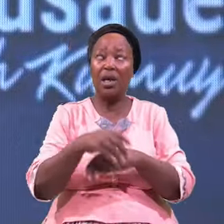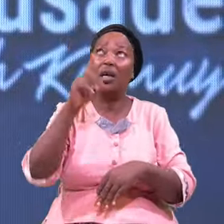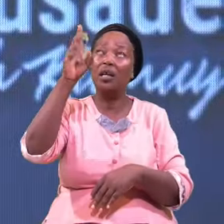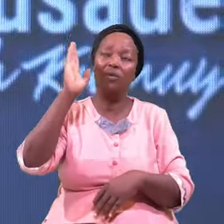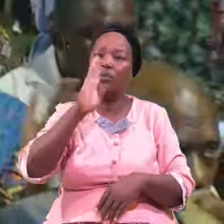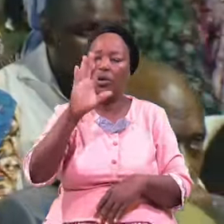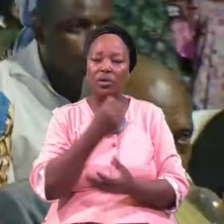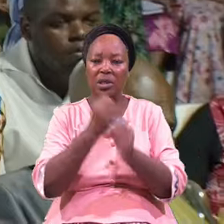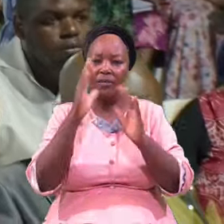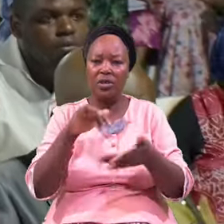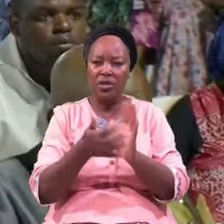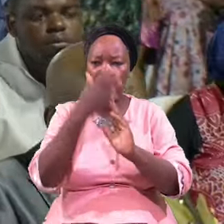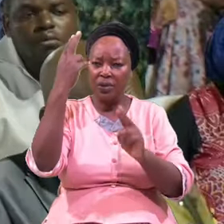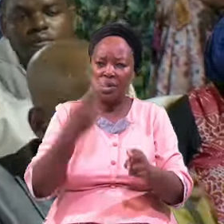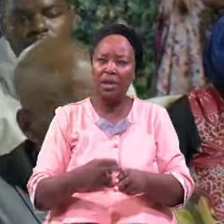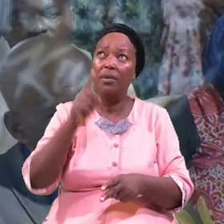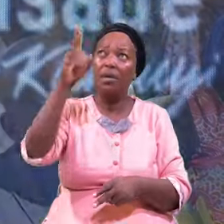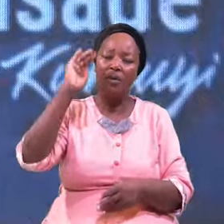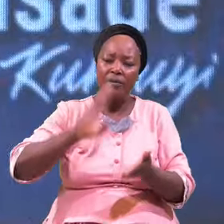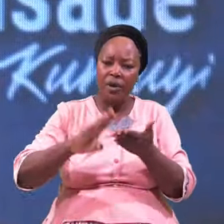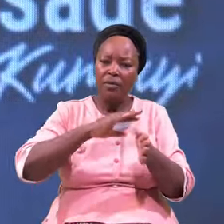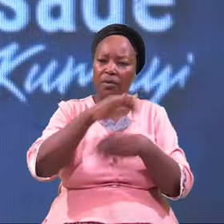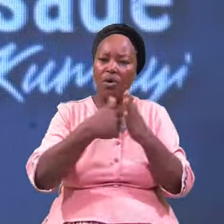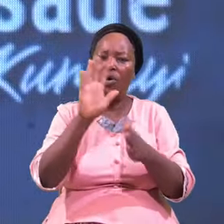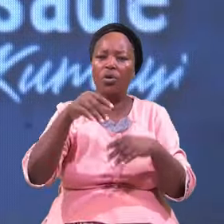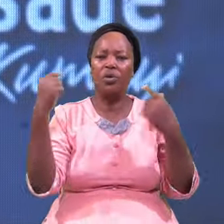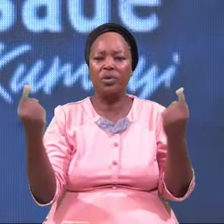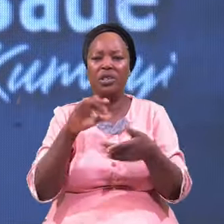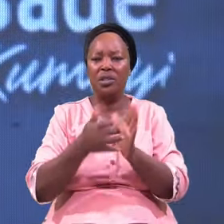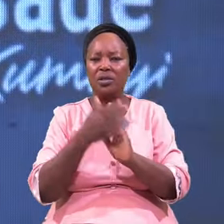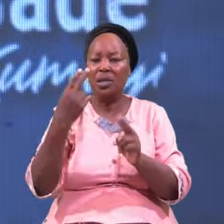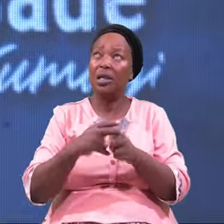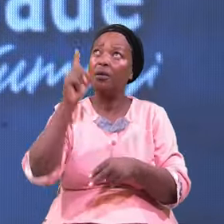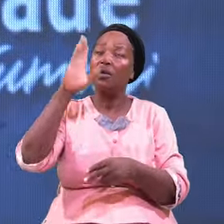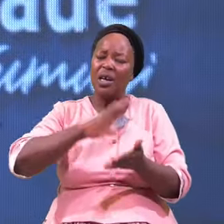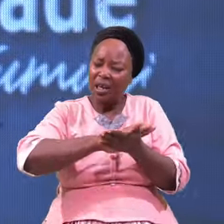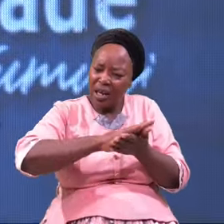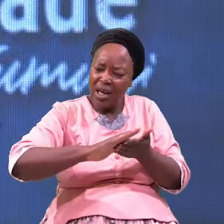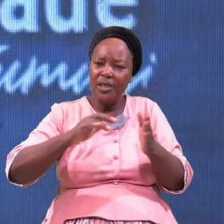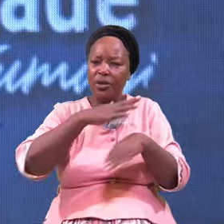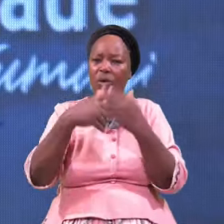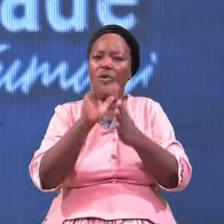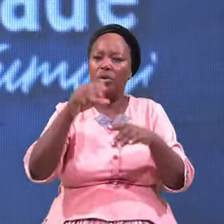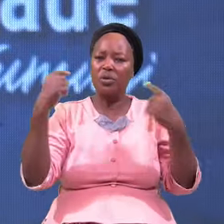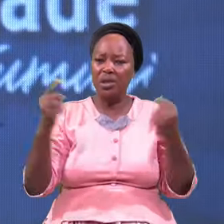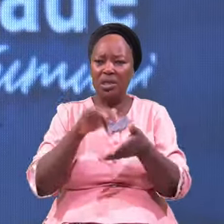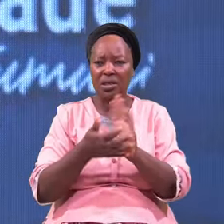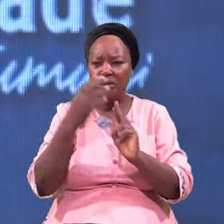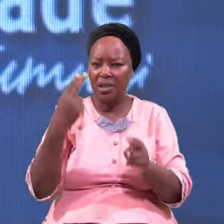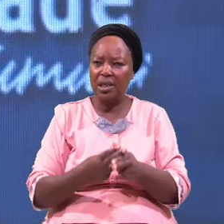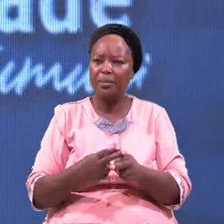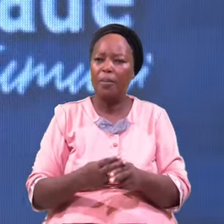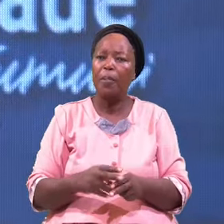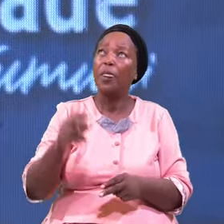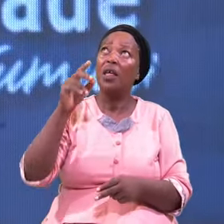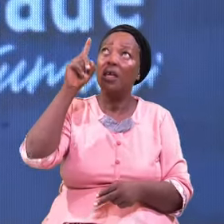It For Keep All Your Sees It Claims All Your Sees It